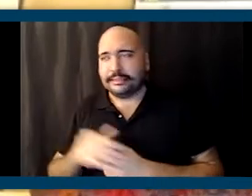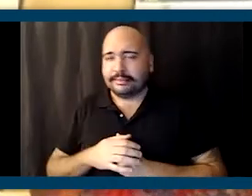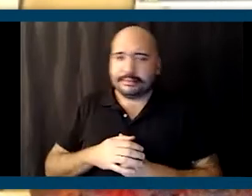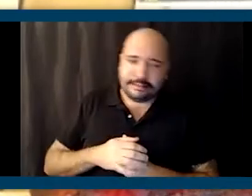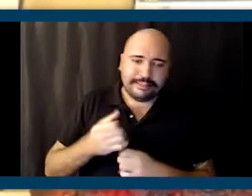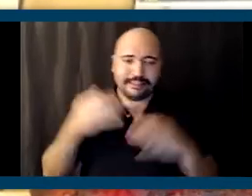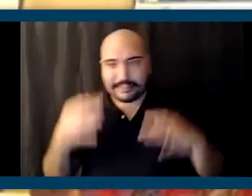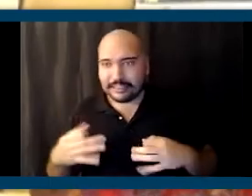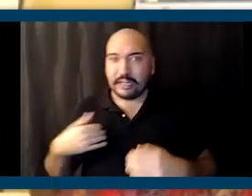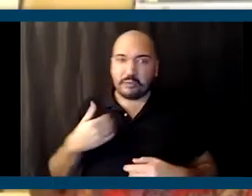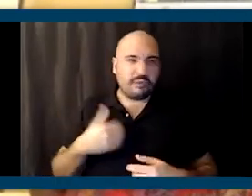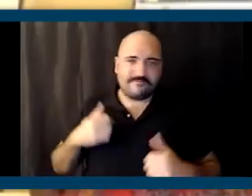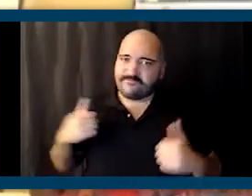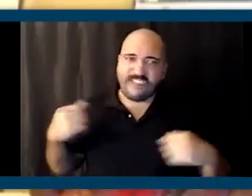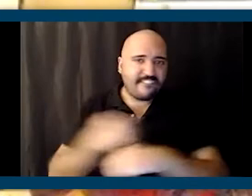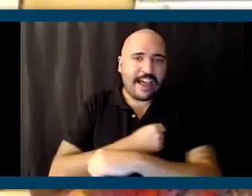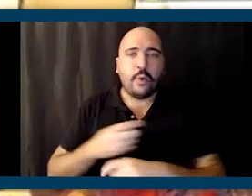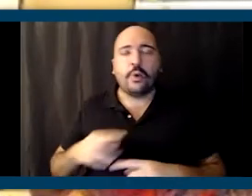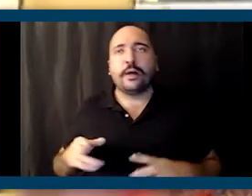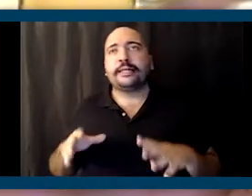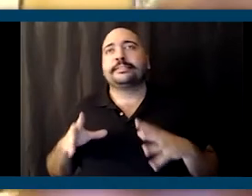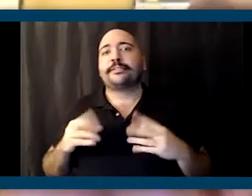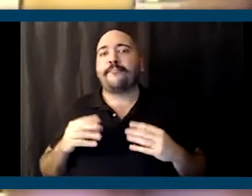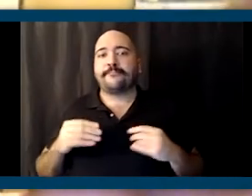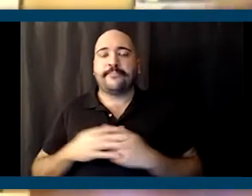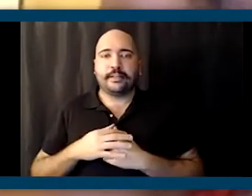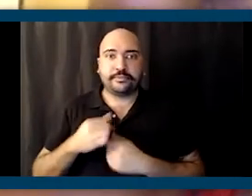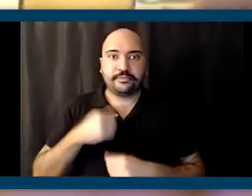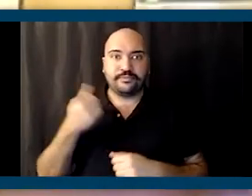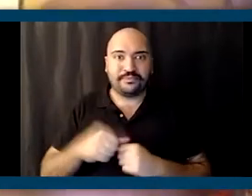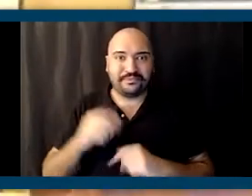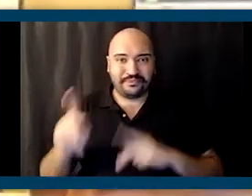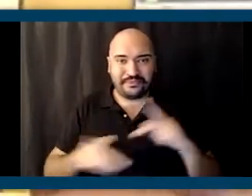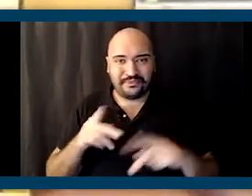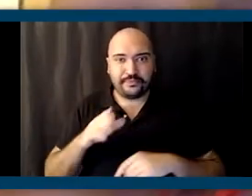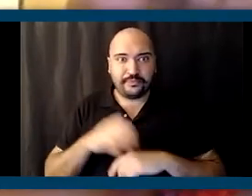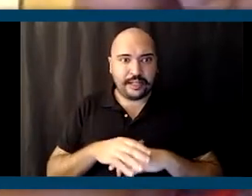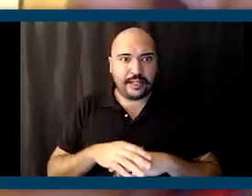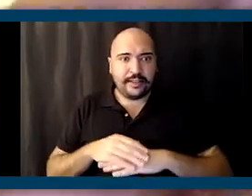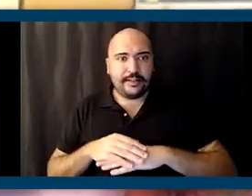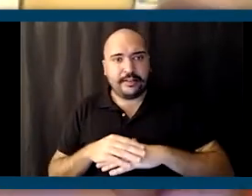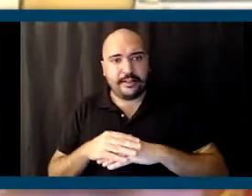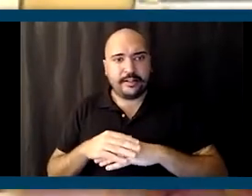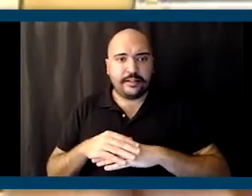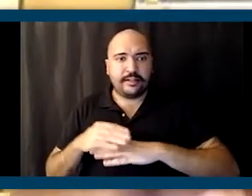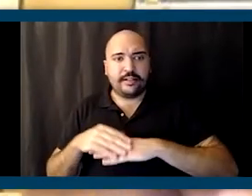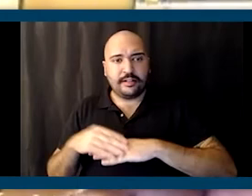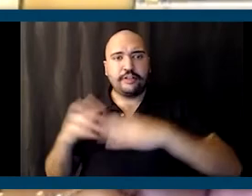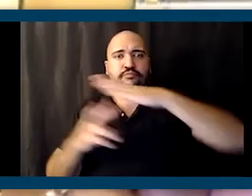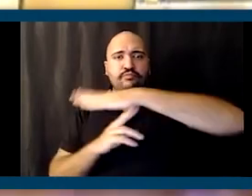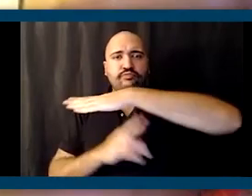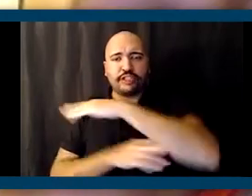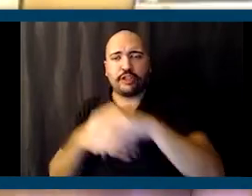day whether I was going to go hard or go soft. And I remember the people on the bridge in the movie Selma.